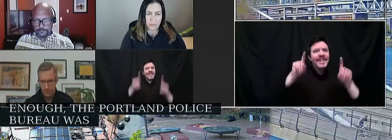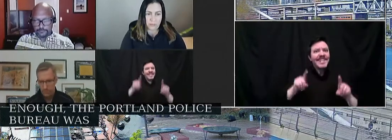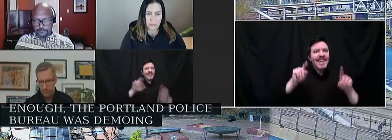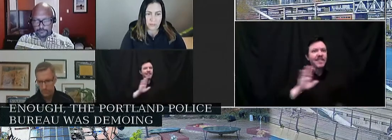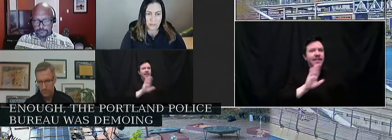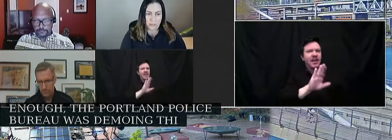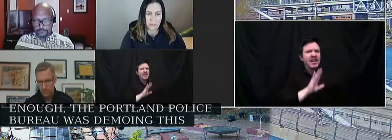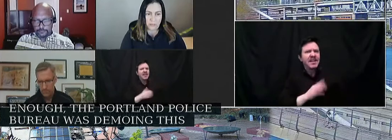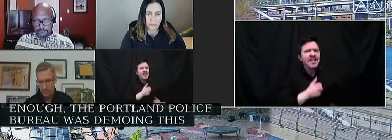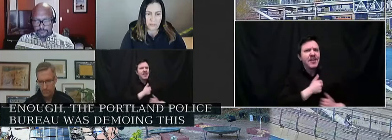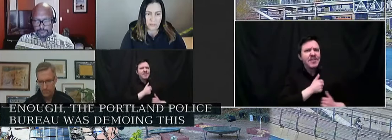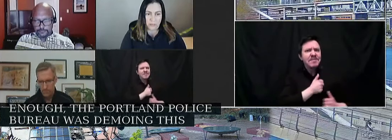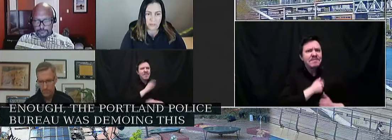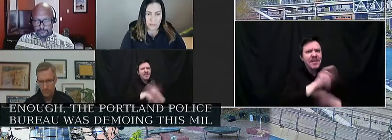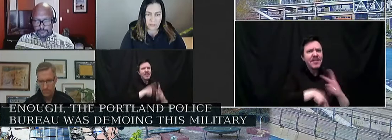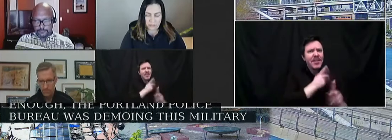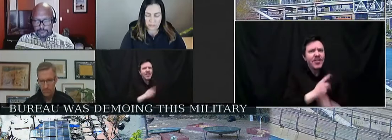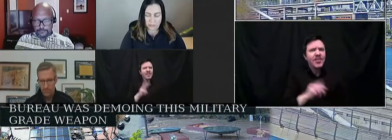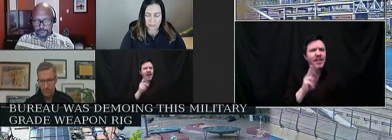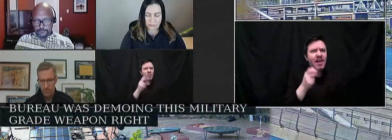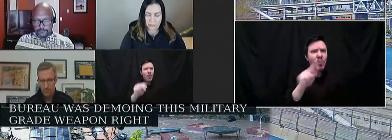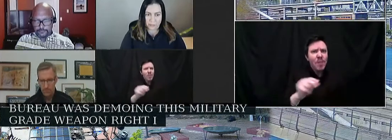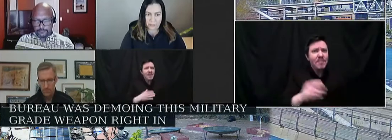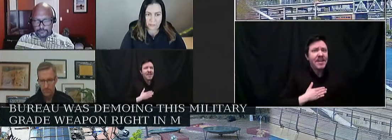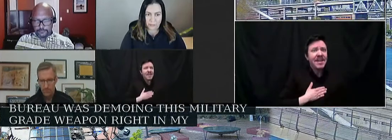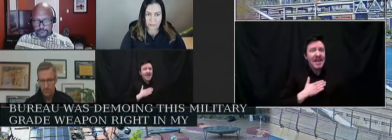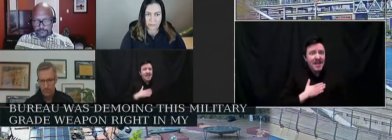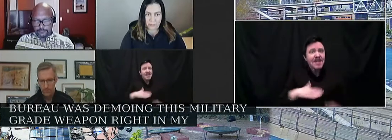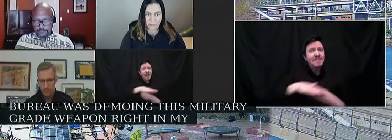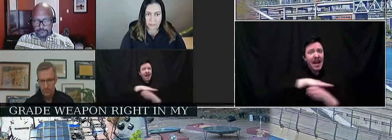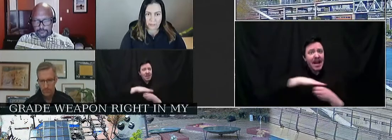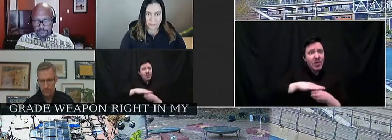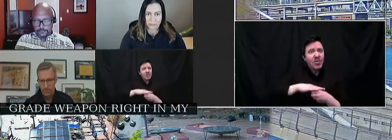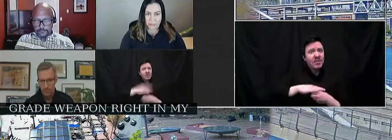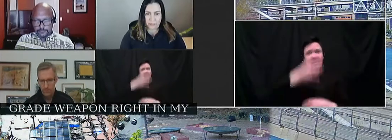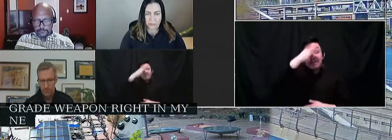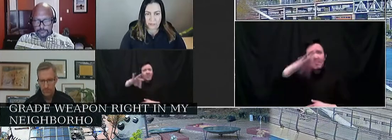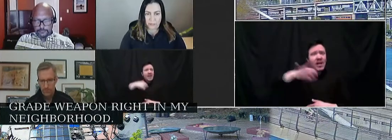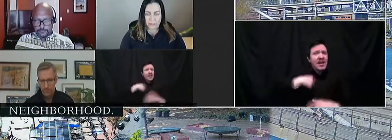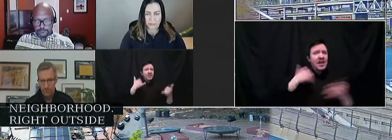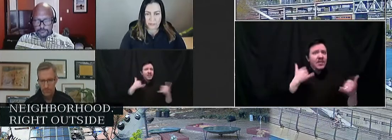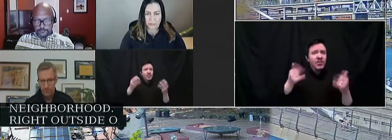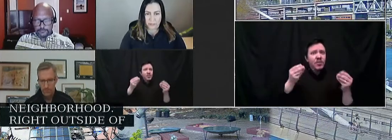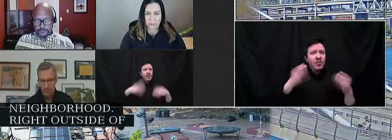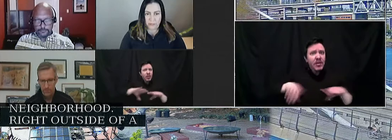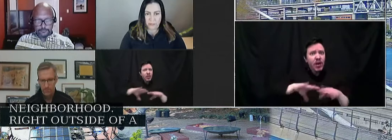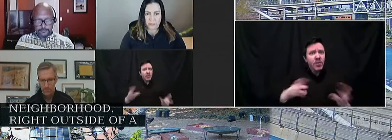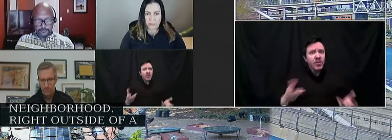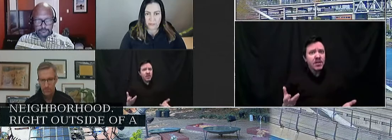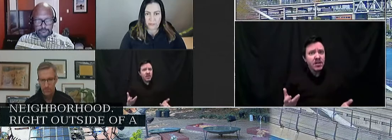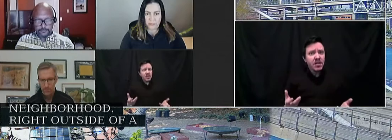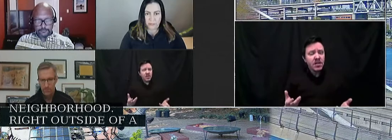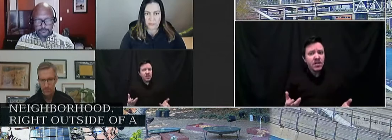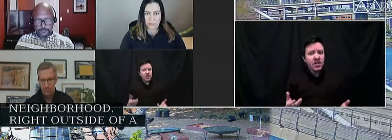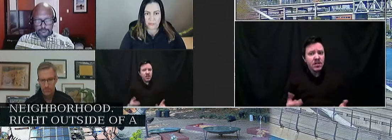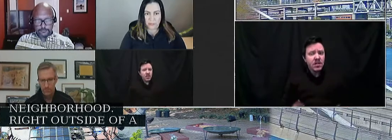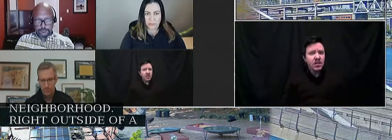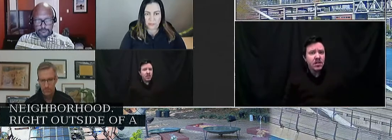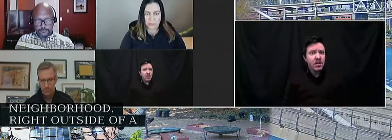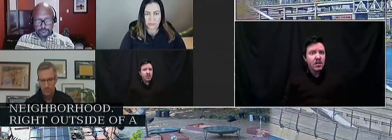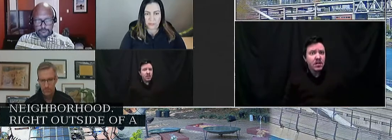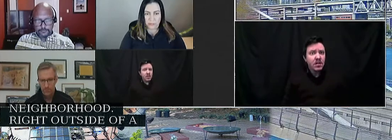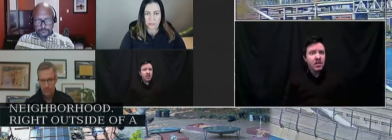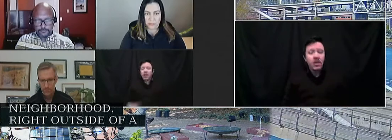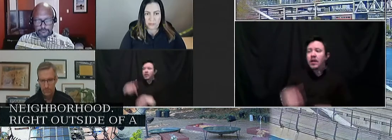grade weapon right in my neighborhood, right outside of a playground. Um, and then